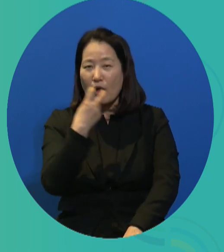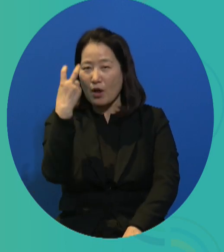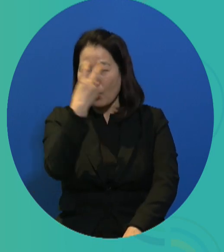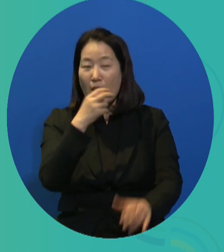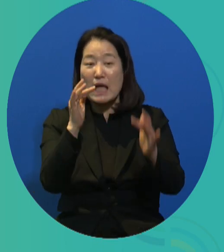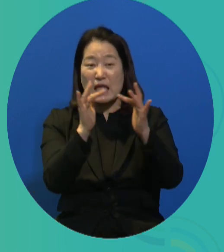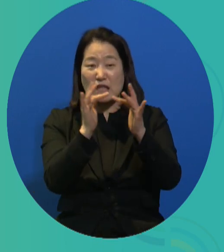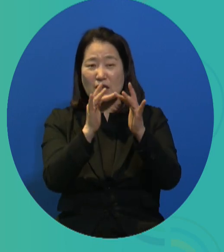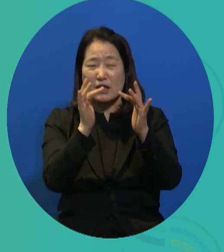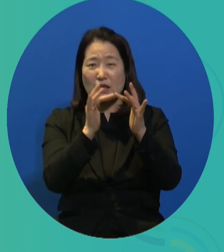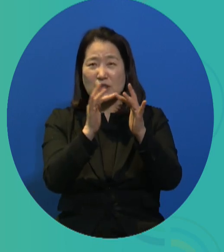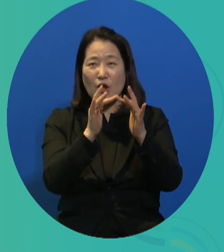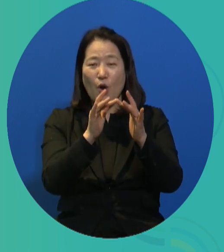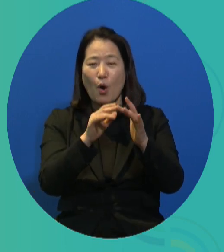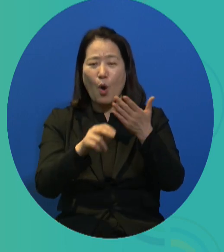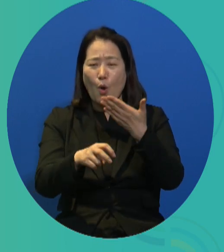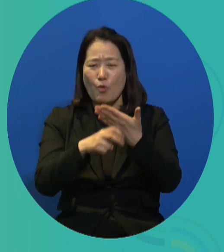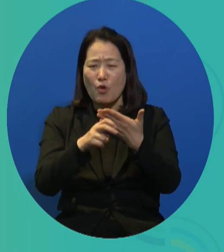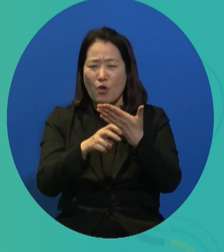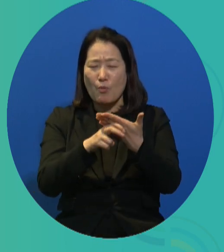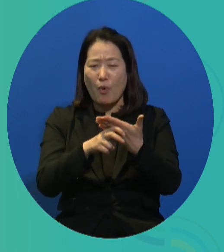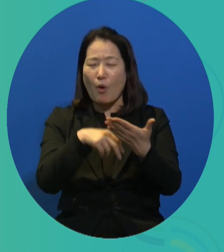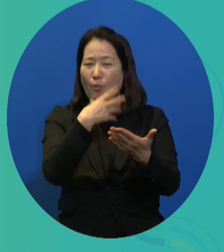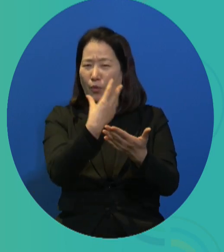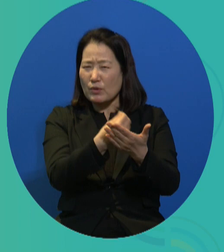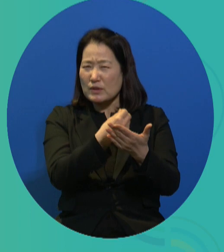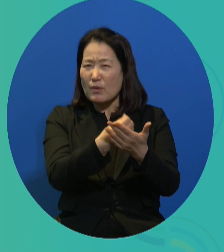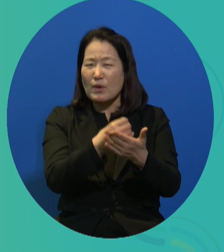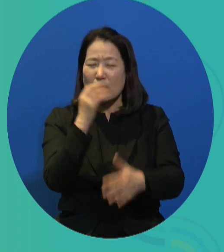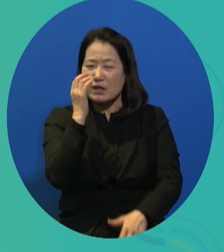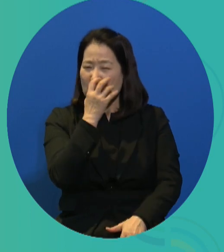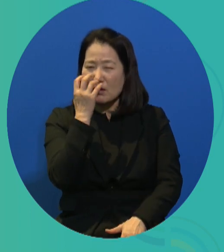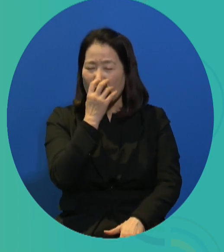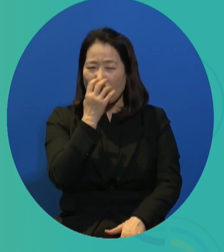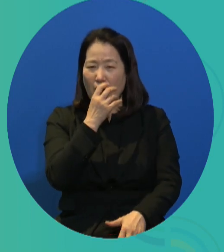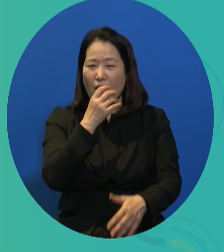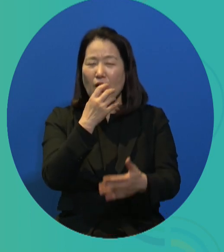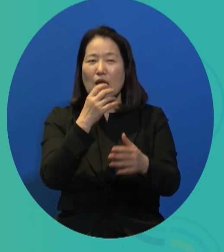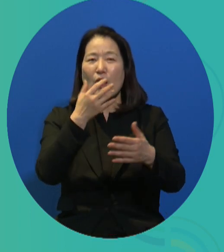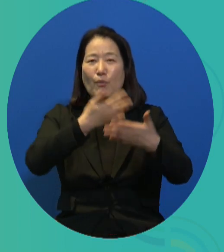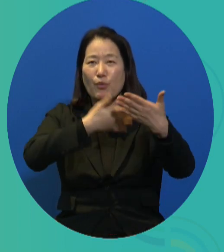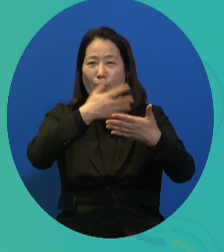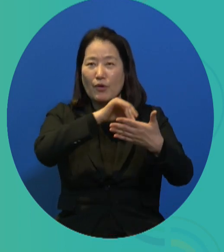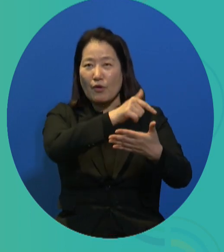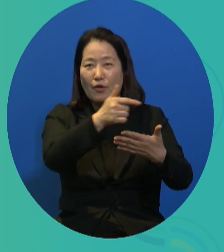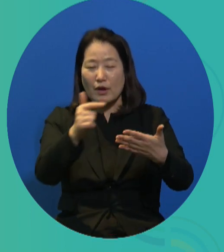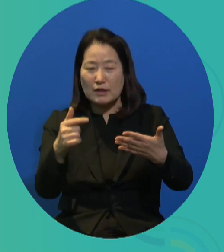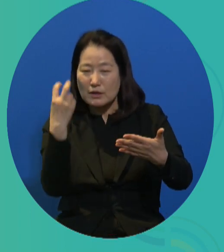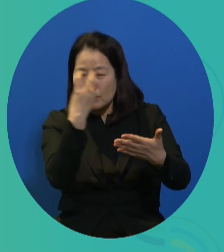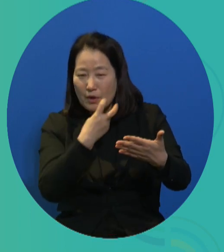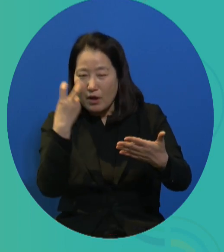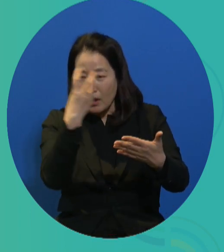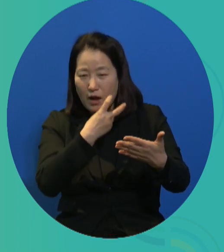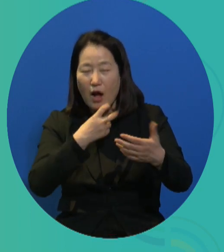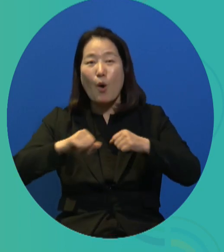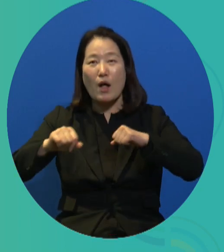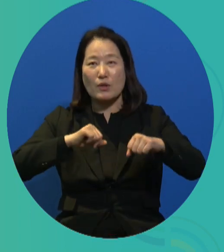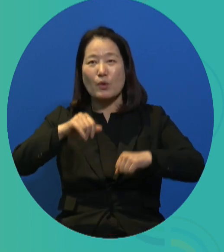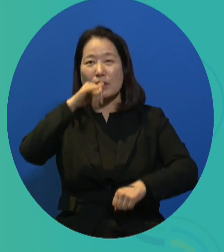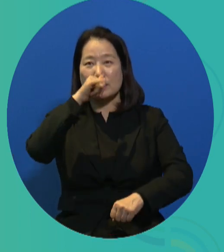programs for disabled, looking at online sites, monitoring them to see if there are any